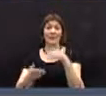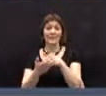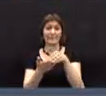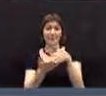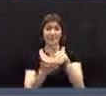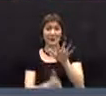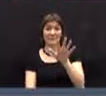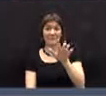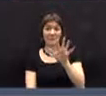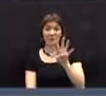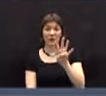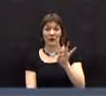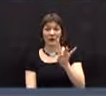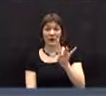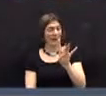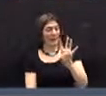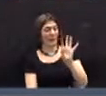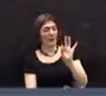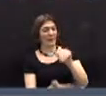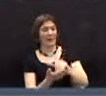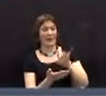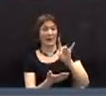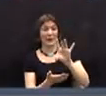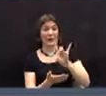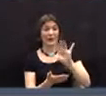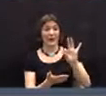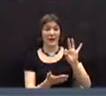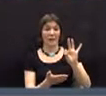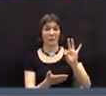,549,889.